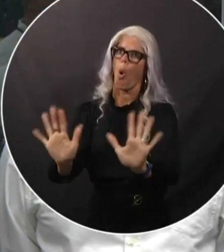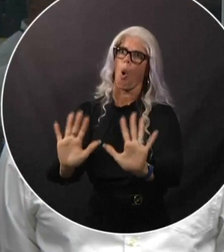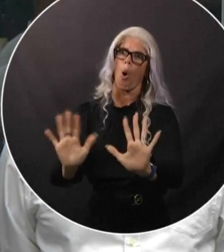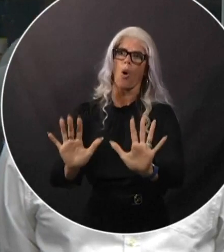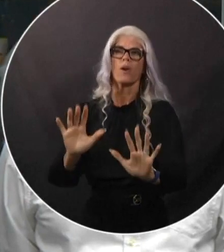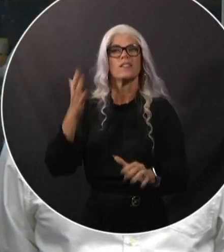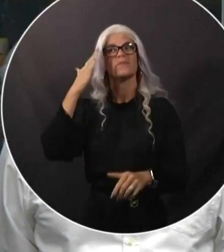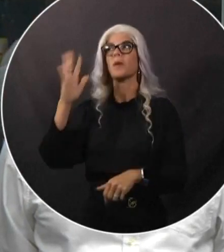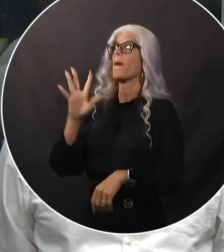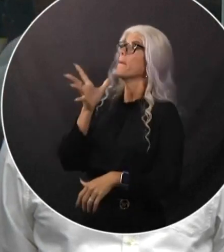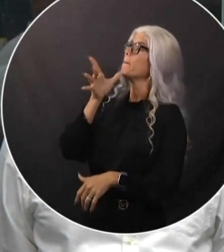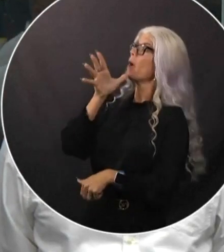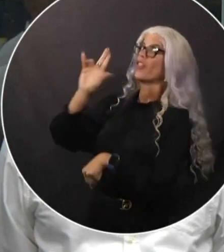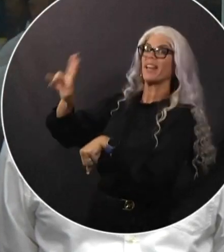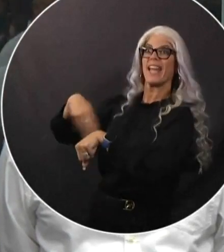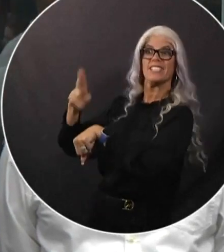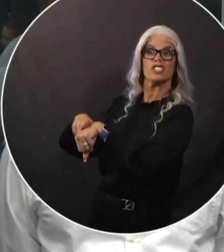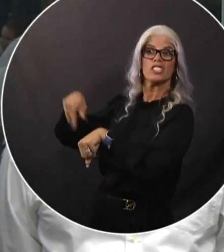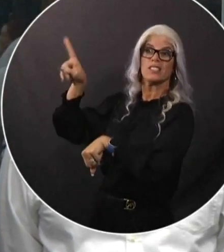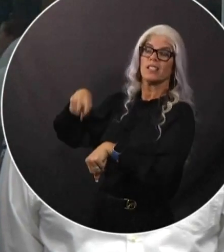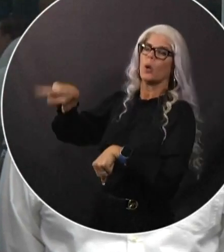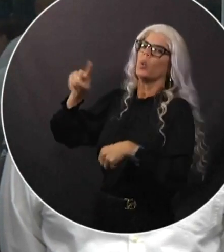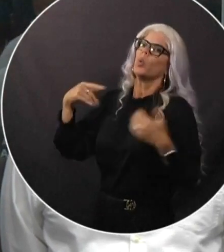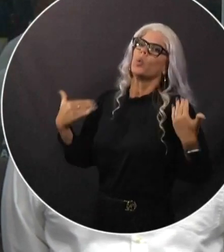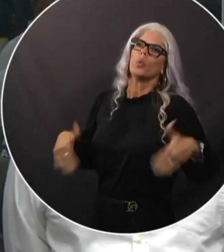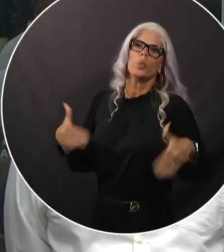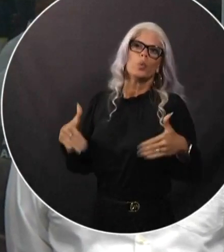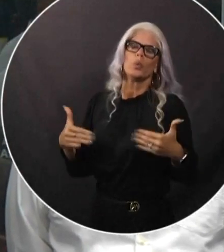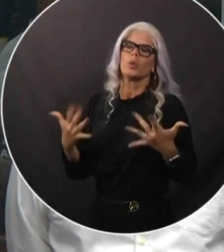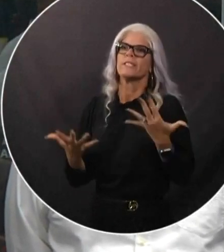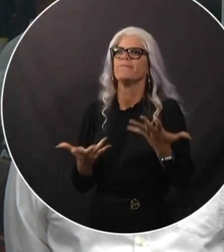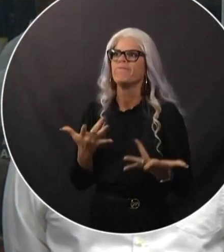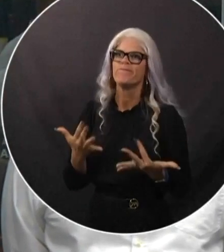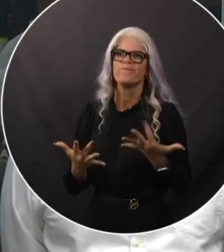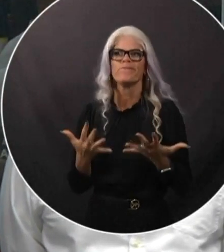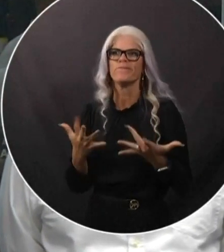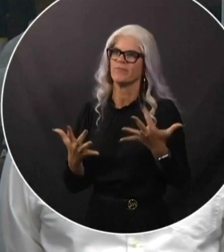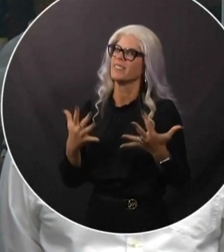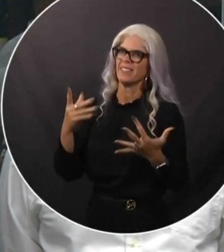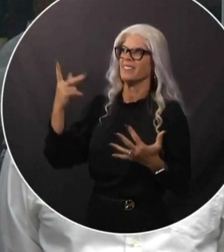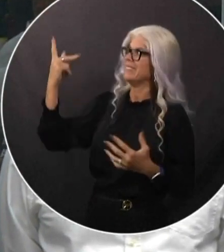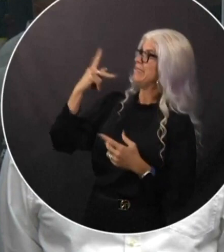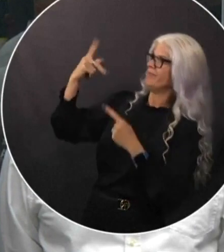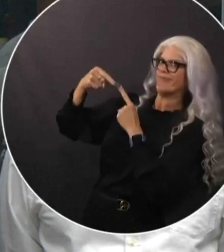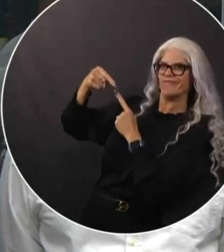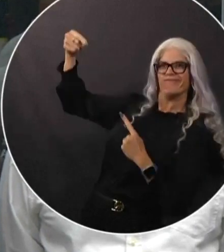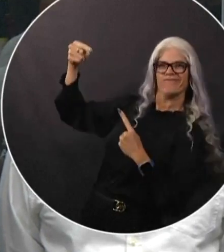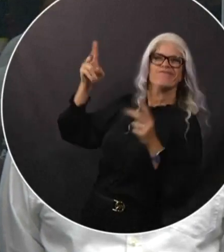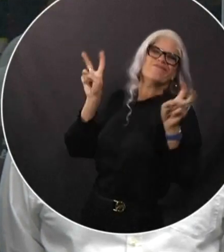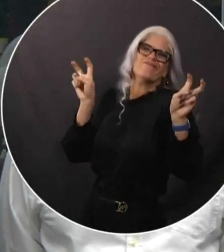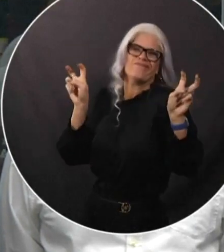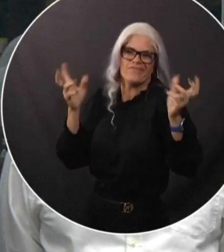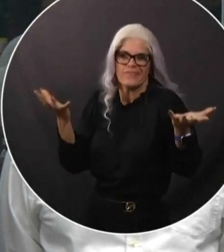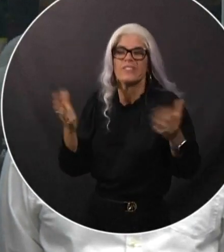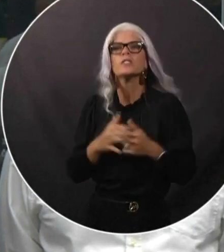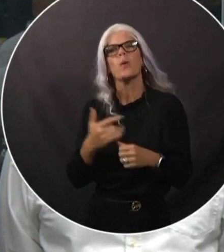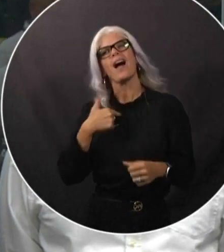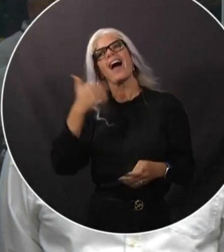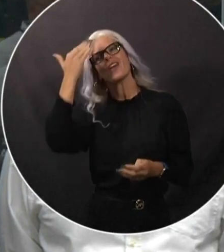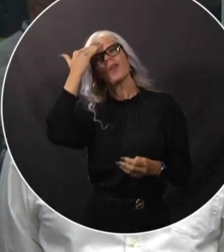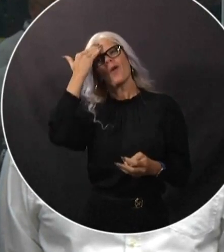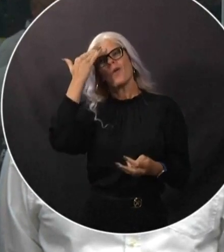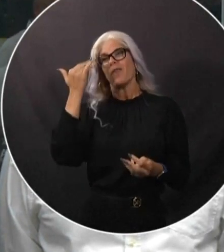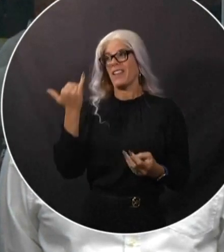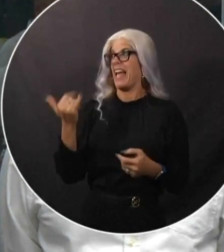fearsome adversary. So please heed those warnings. You do not need to